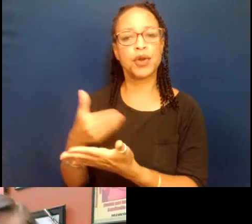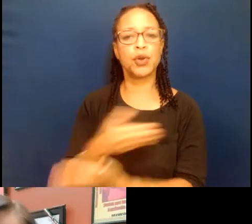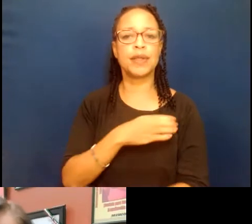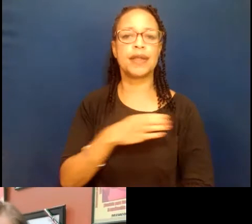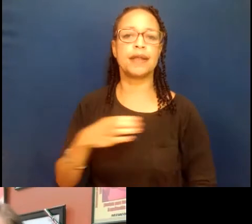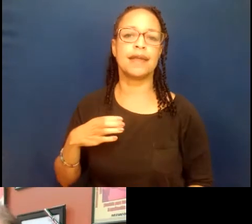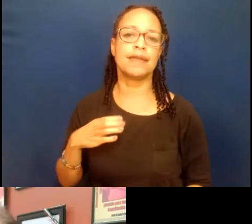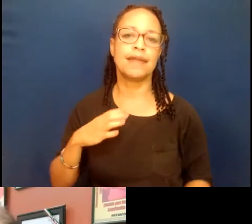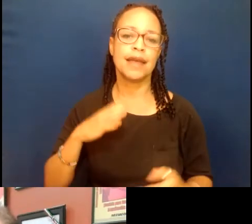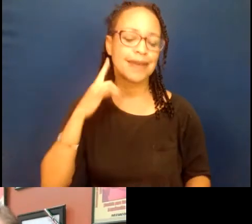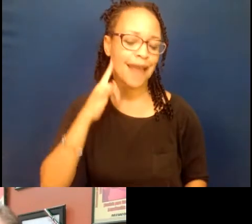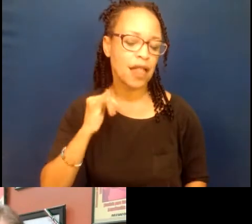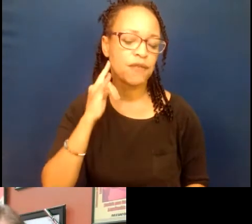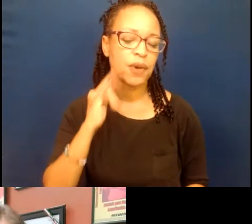alcance.